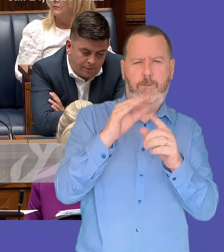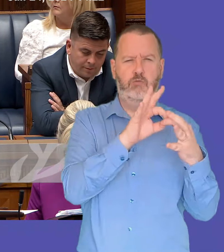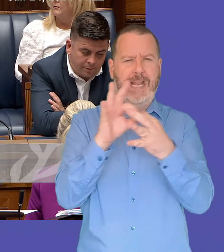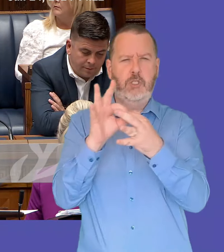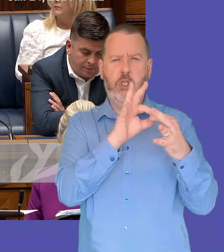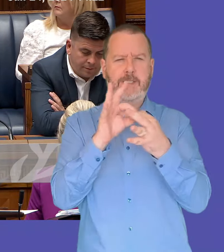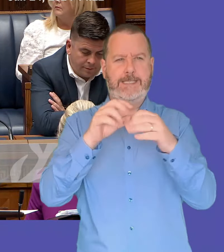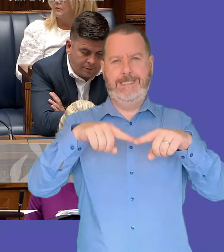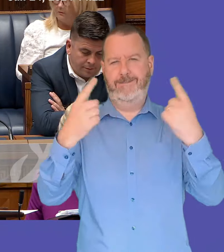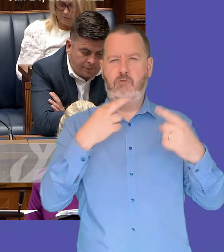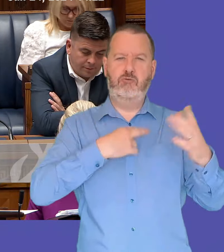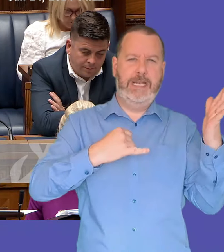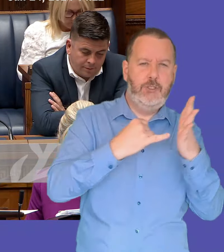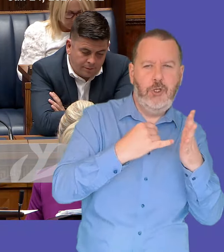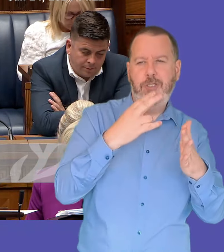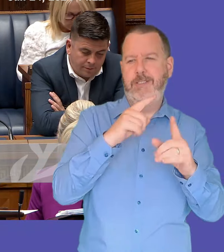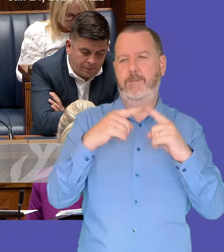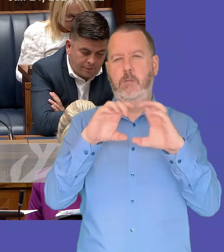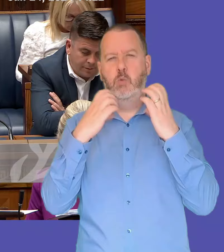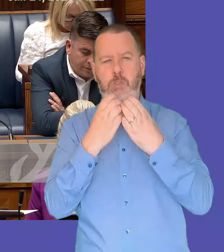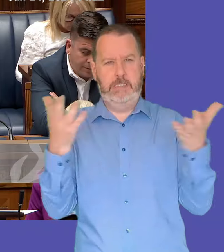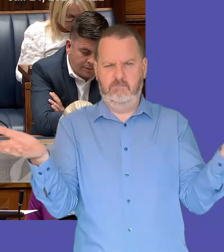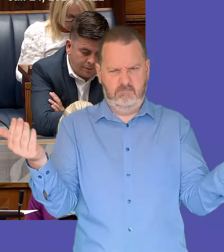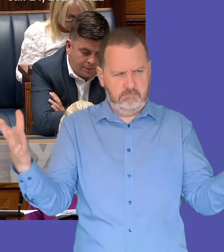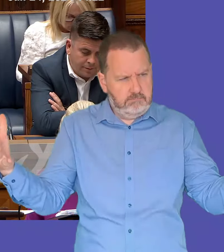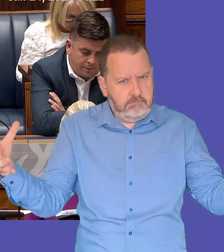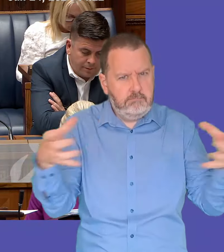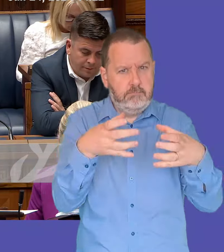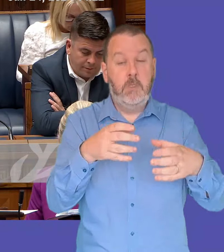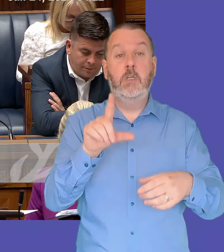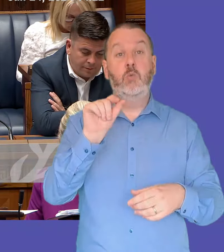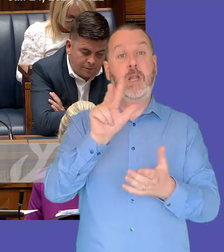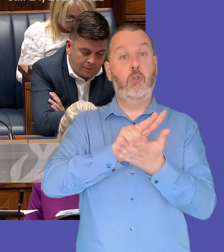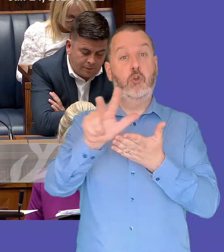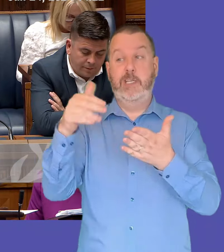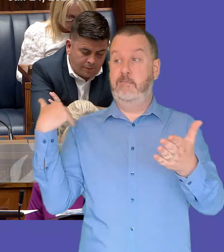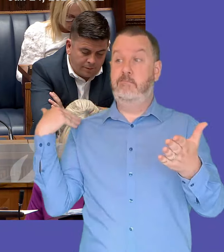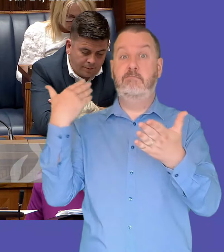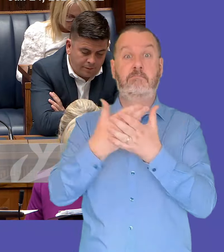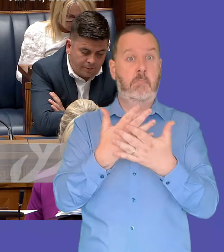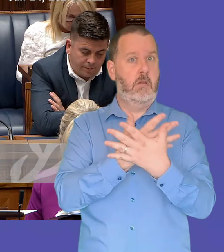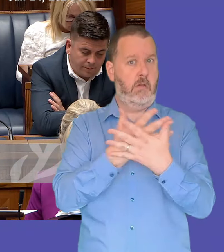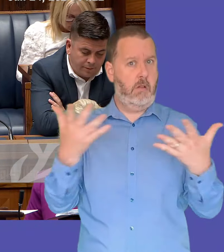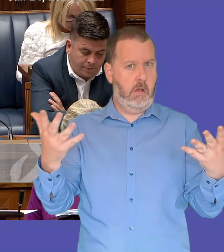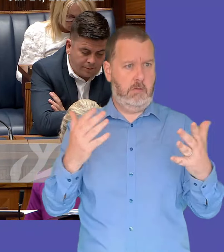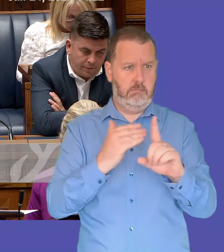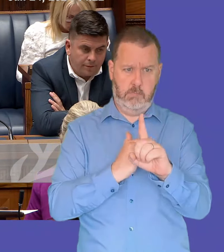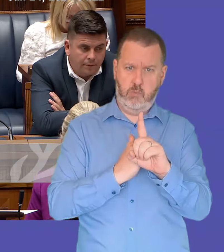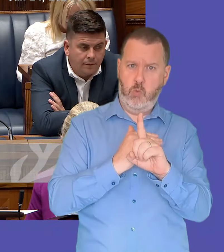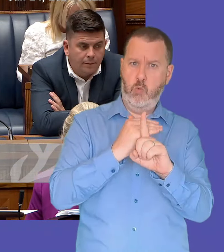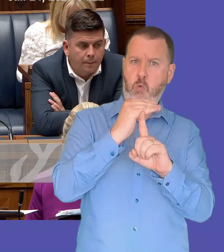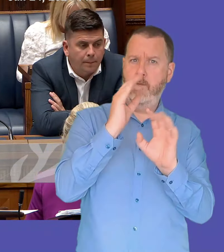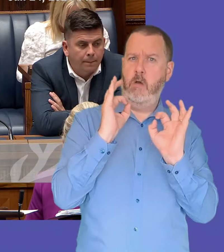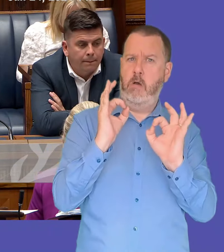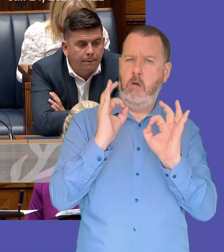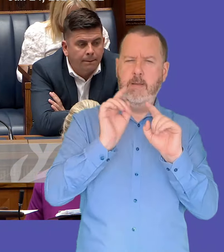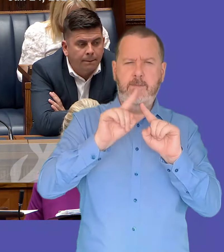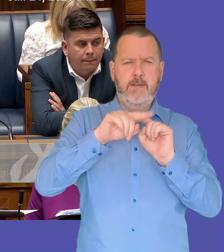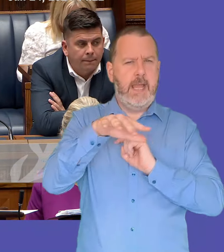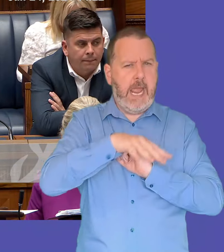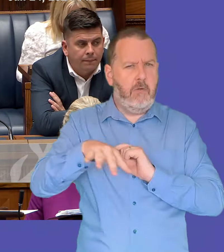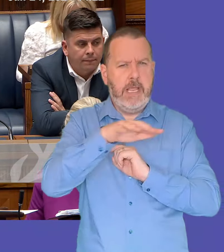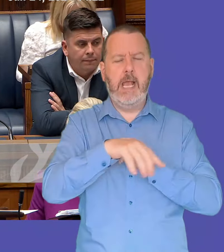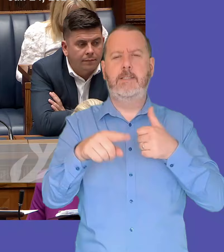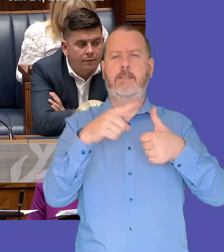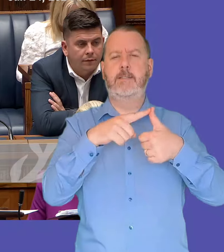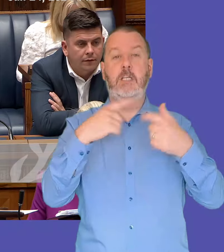ethnic and religious backgrounds since 2013 a huge amount of progress has been made in key thematic areas such as a